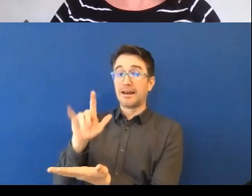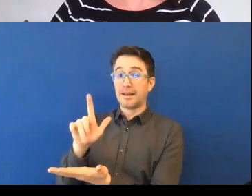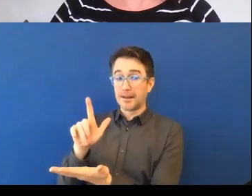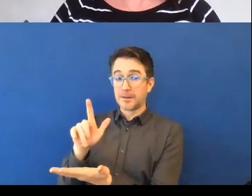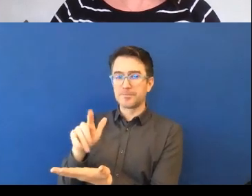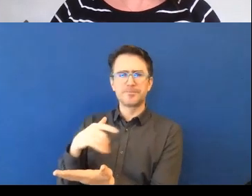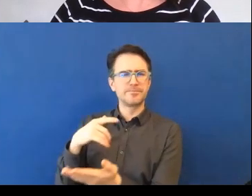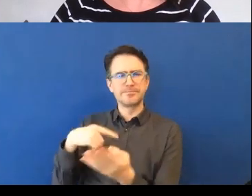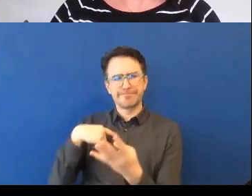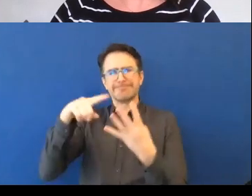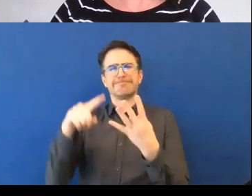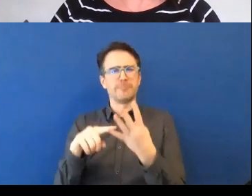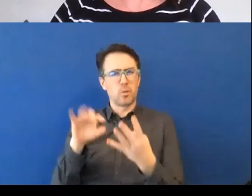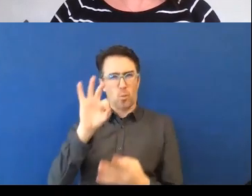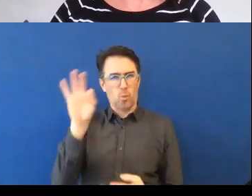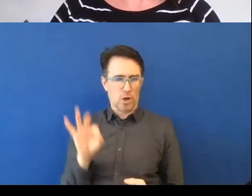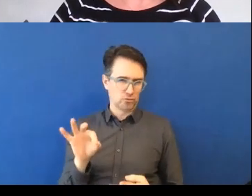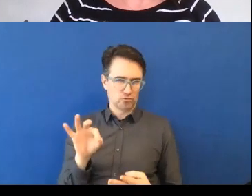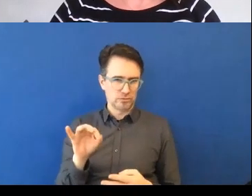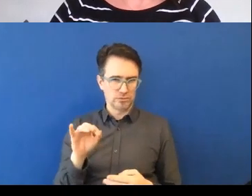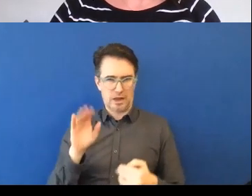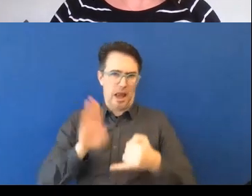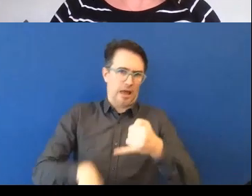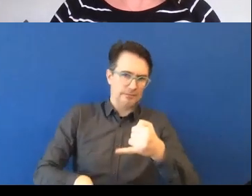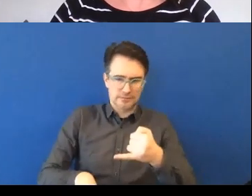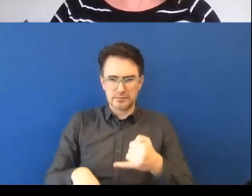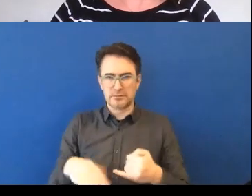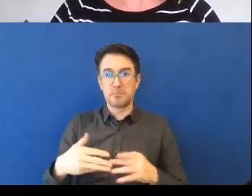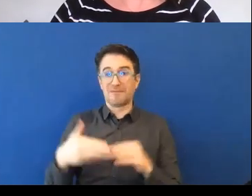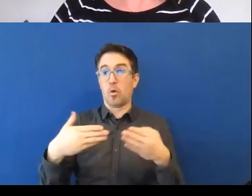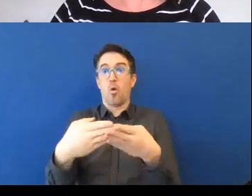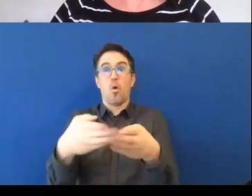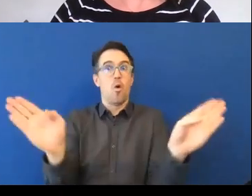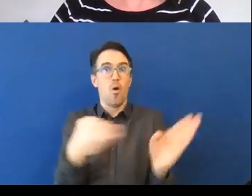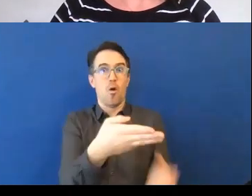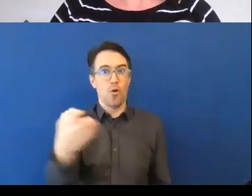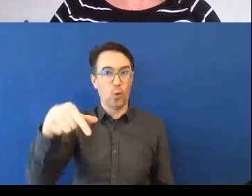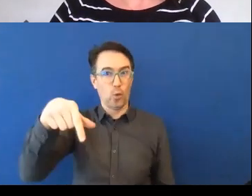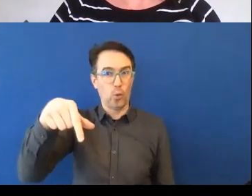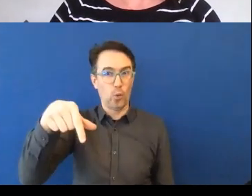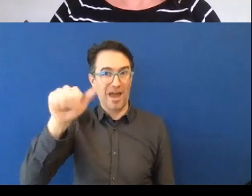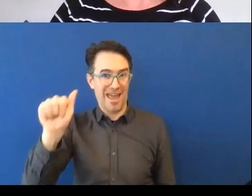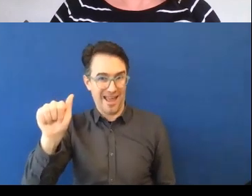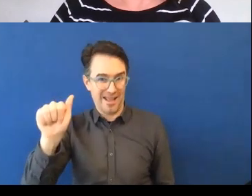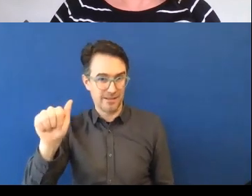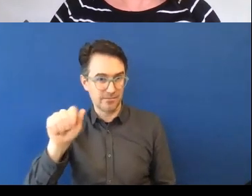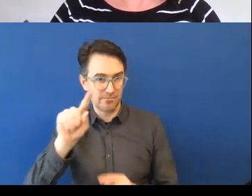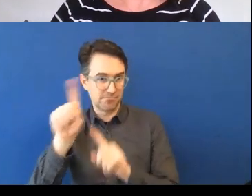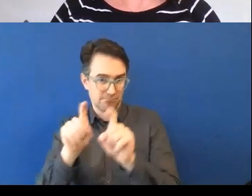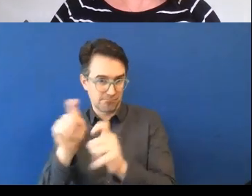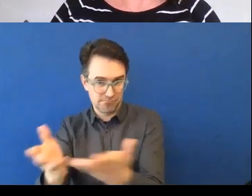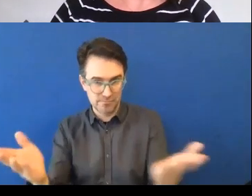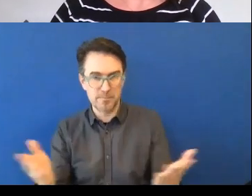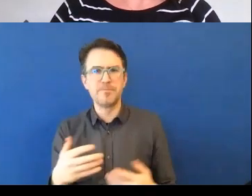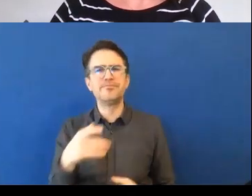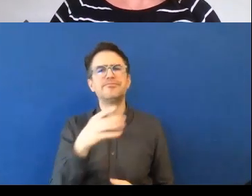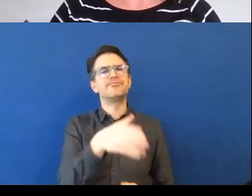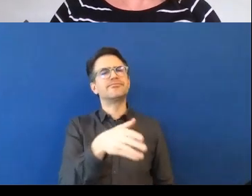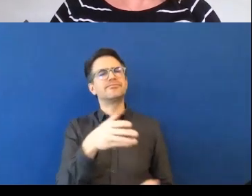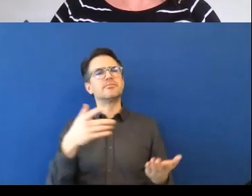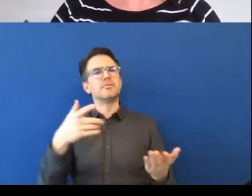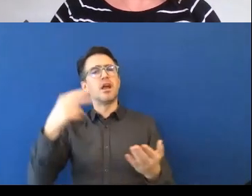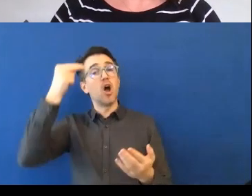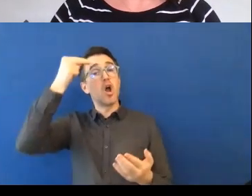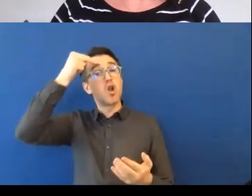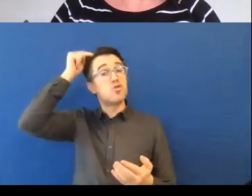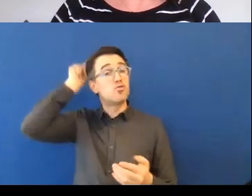situation to their employer. What would be your advice both to companies as well as individuals on this? Okay,